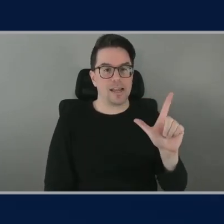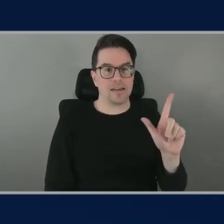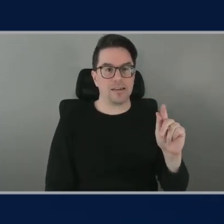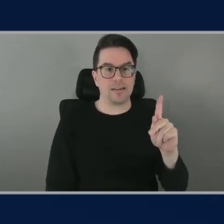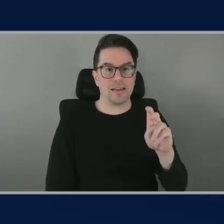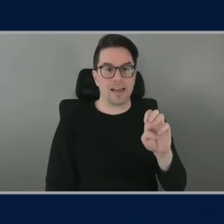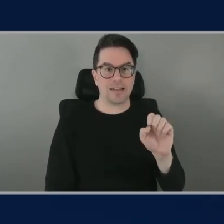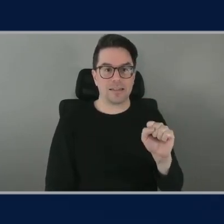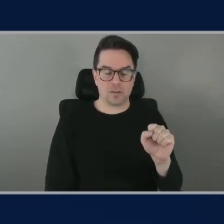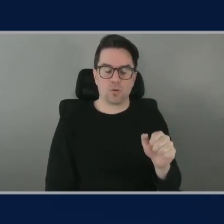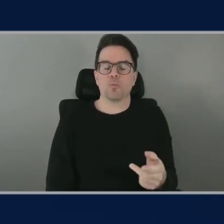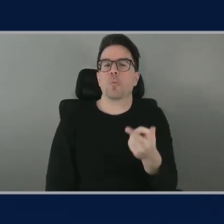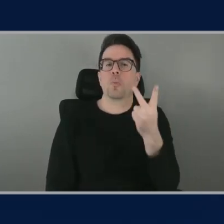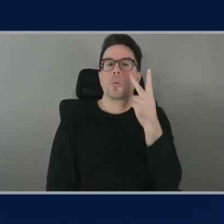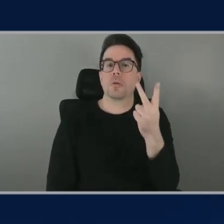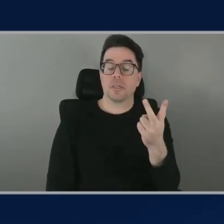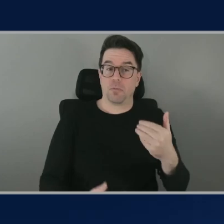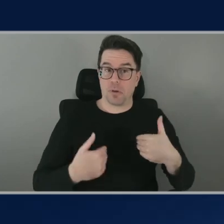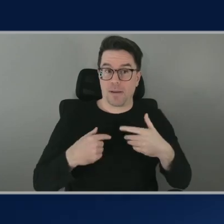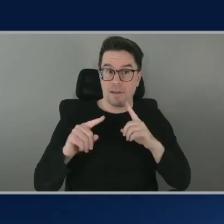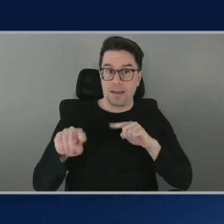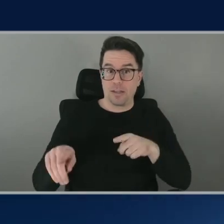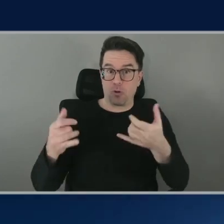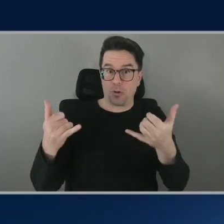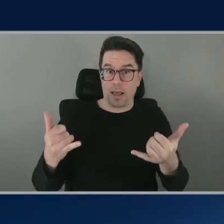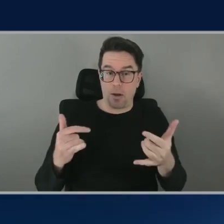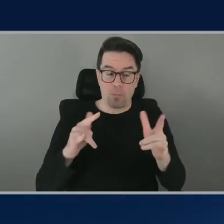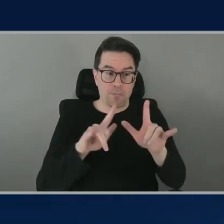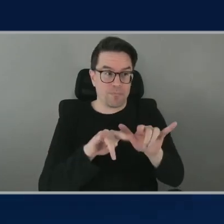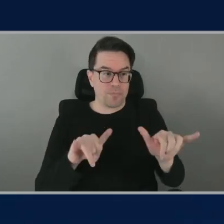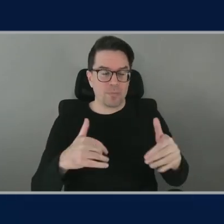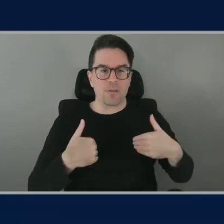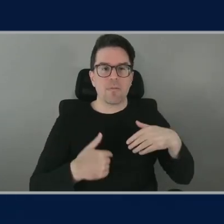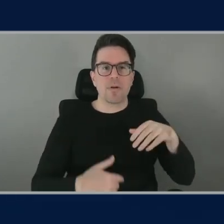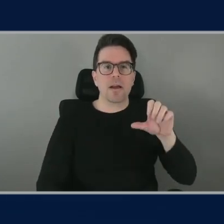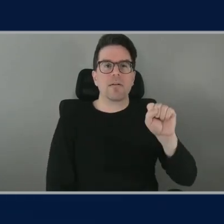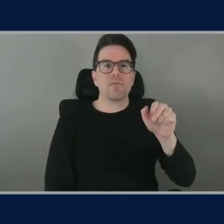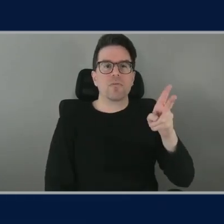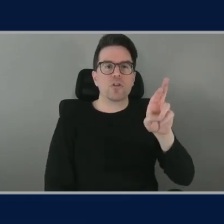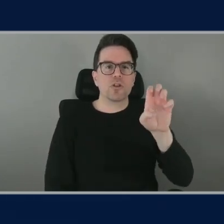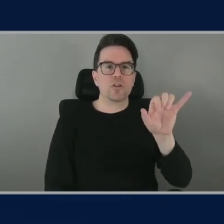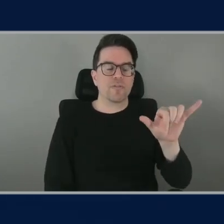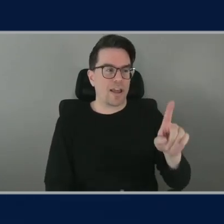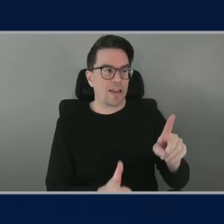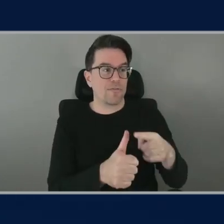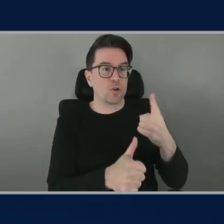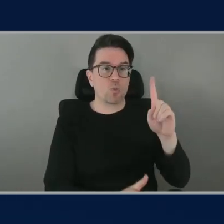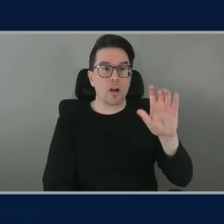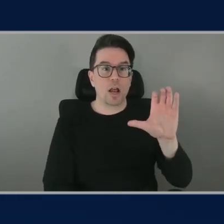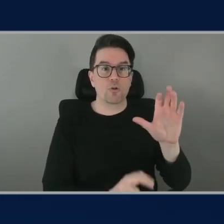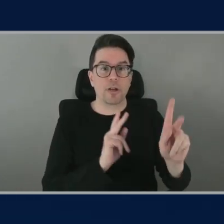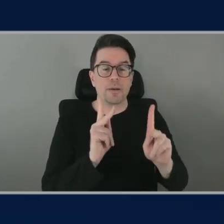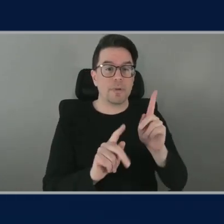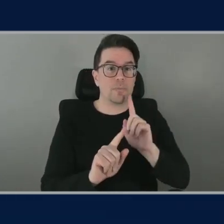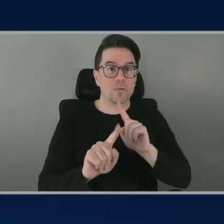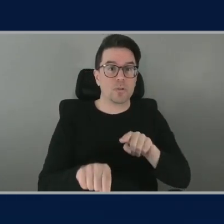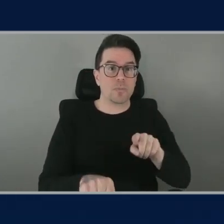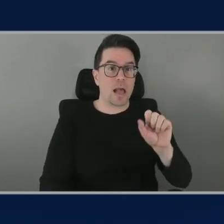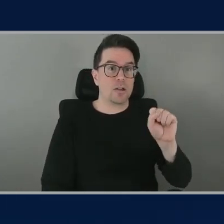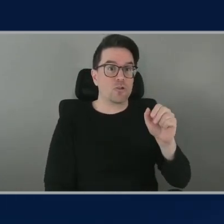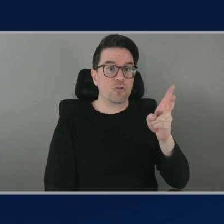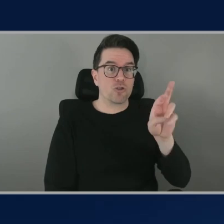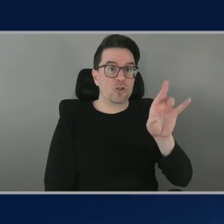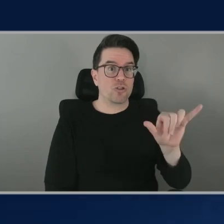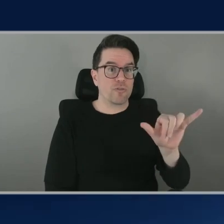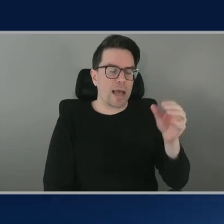up um we also have a survey and so our first hundred people who take the survey let us know how we're doing what